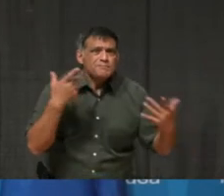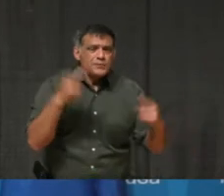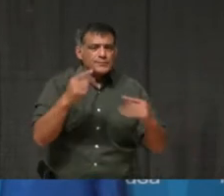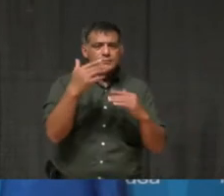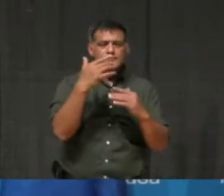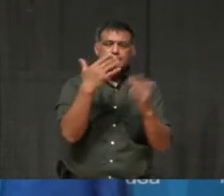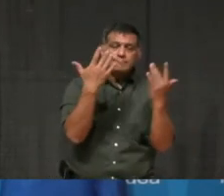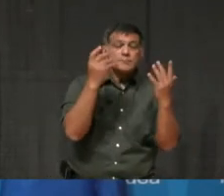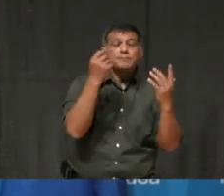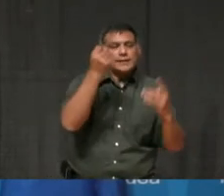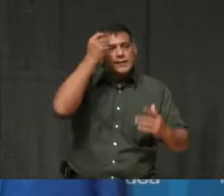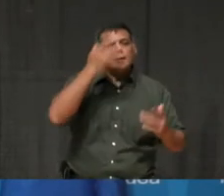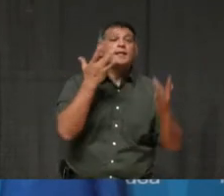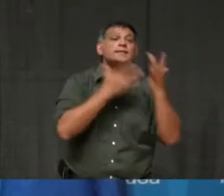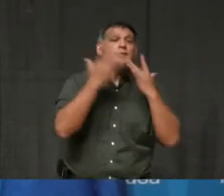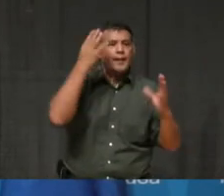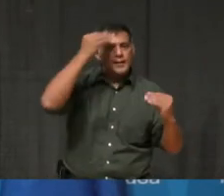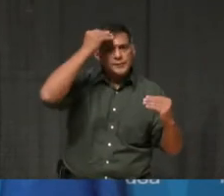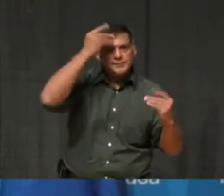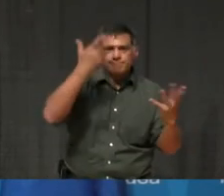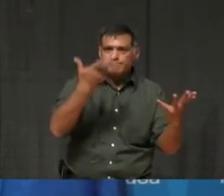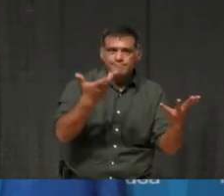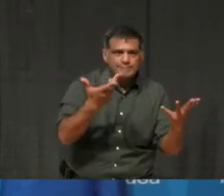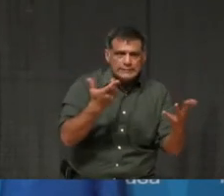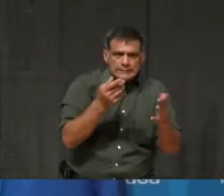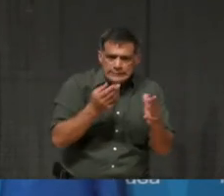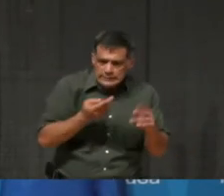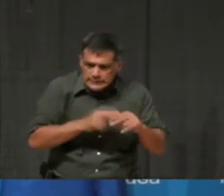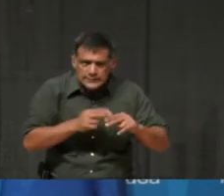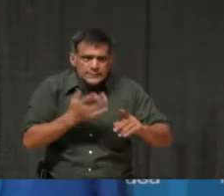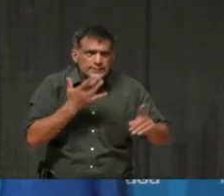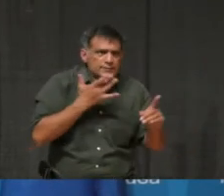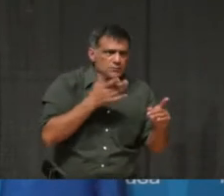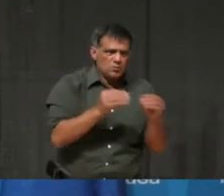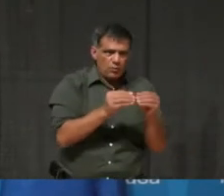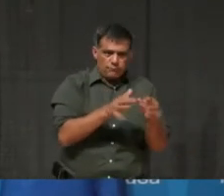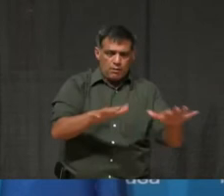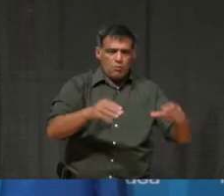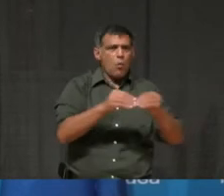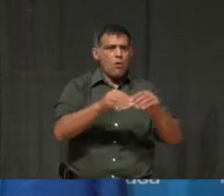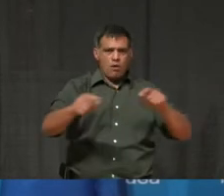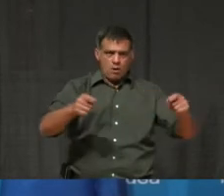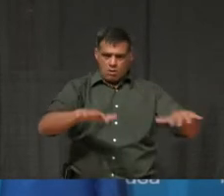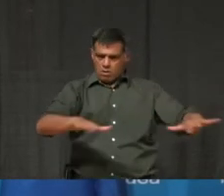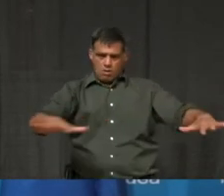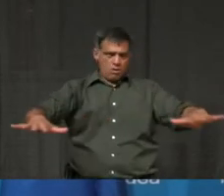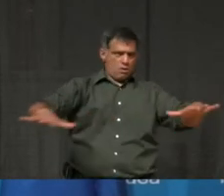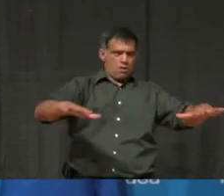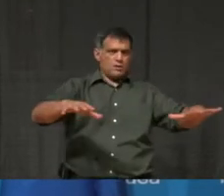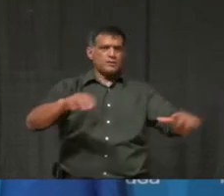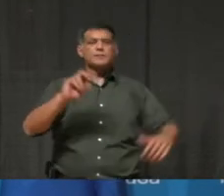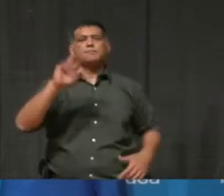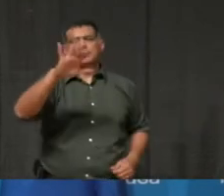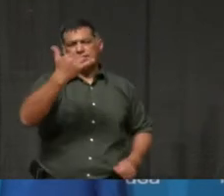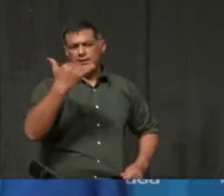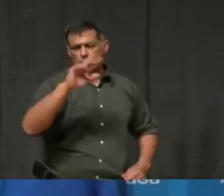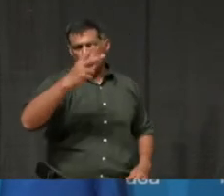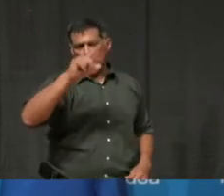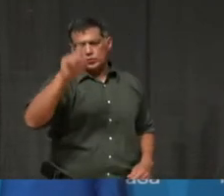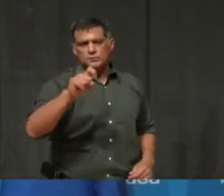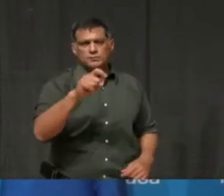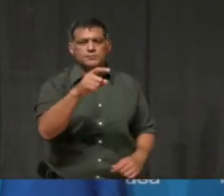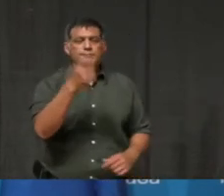Thank you. up? Follow up? Follow Yeah, and just wanted to follow up for both you and Dr. Lowe on enforcement. So, I understand Peel has 18